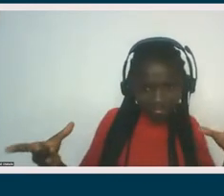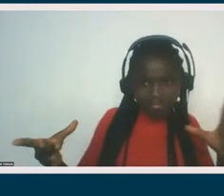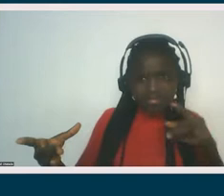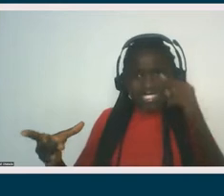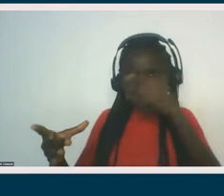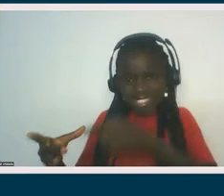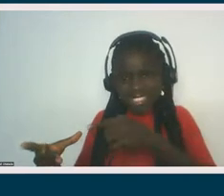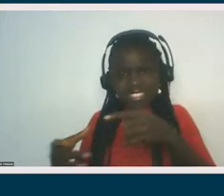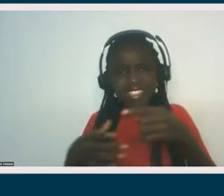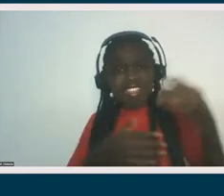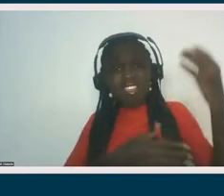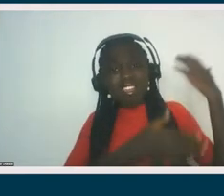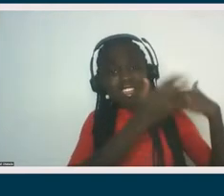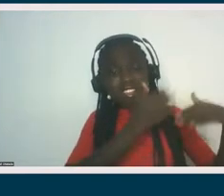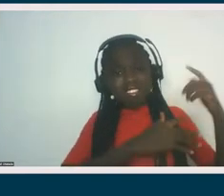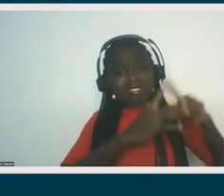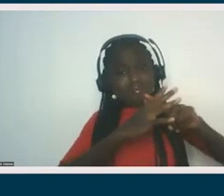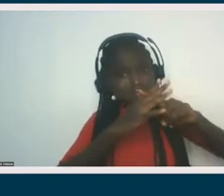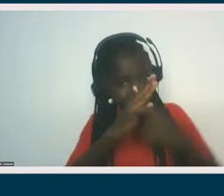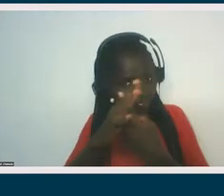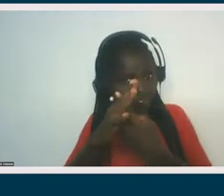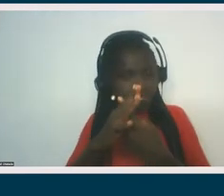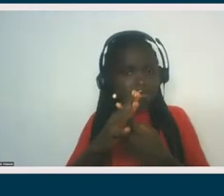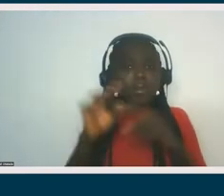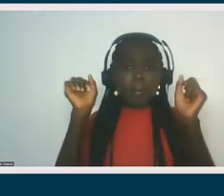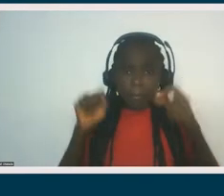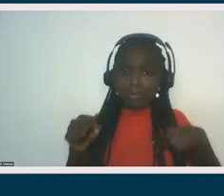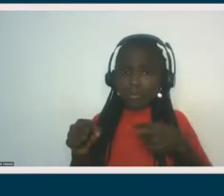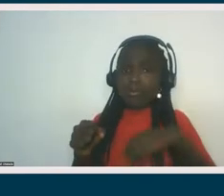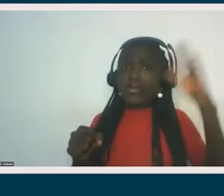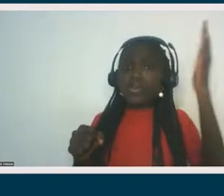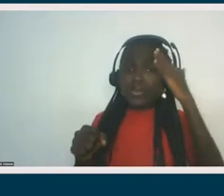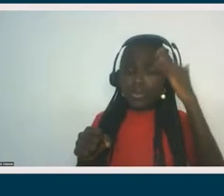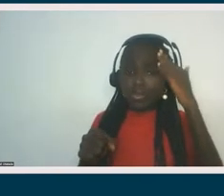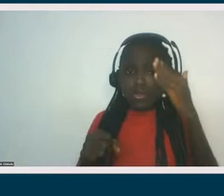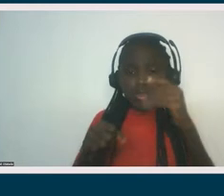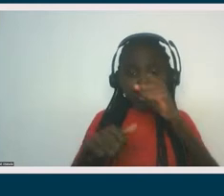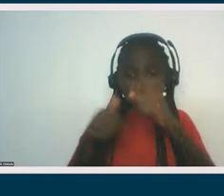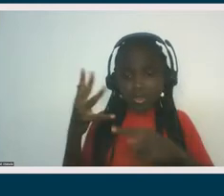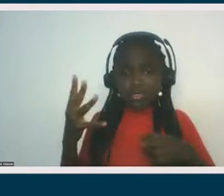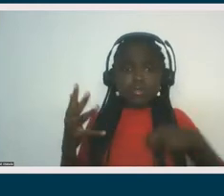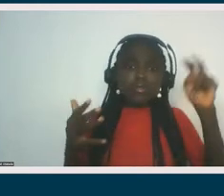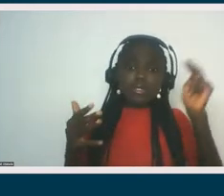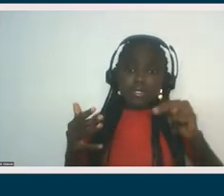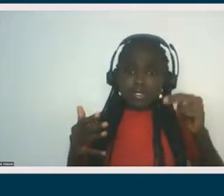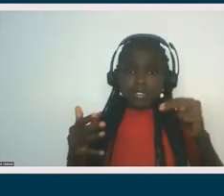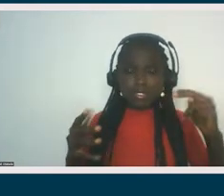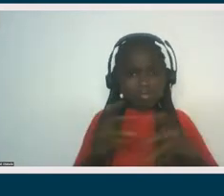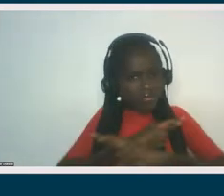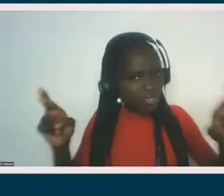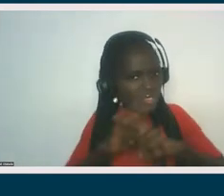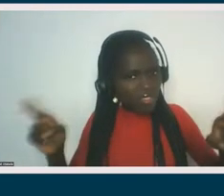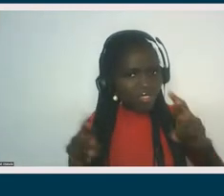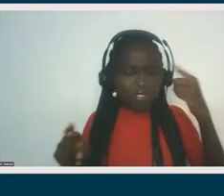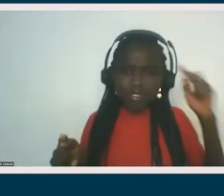place so that then we know what are the things and the tools that we're going to need to equip ourselves for the long journey, if you will.